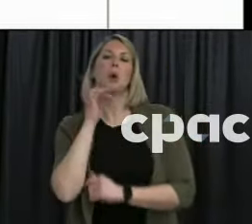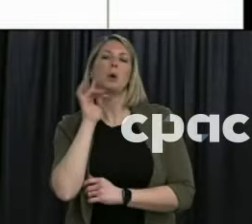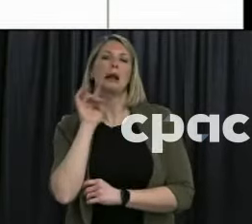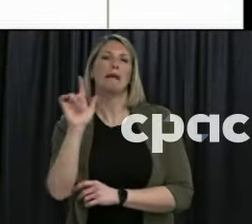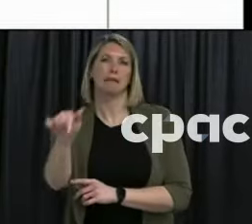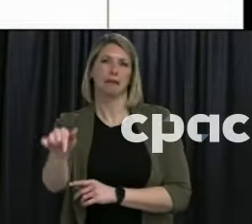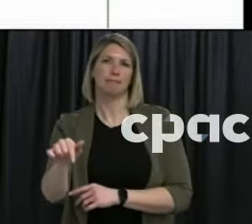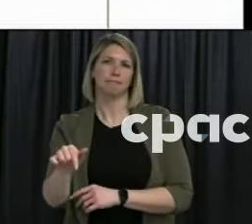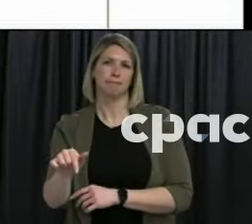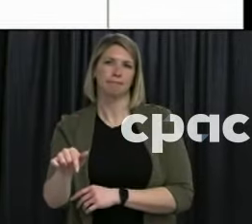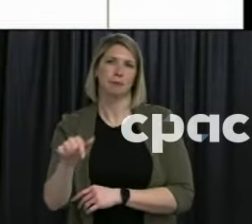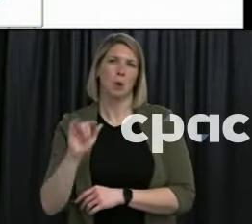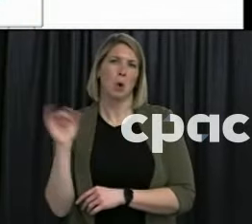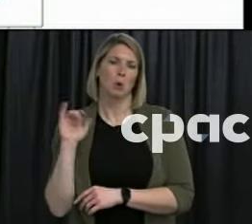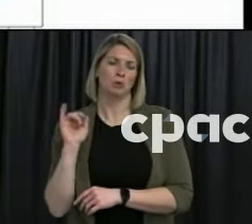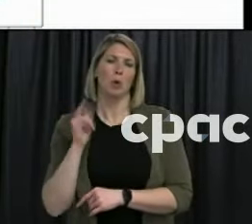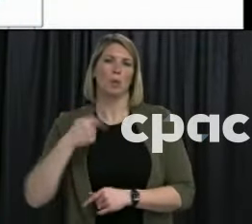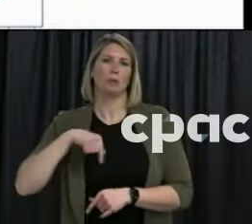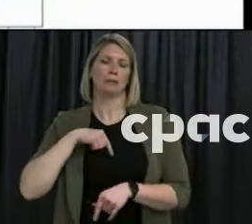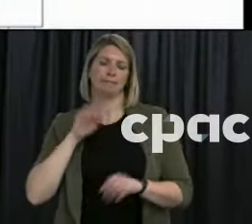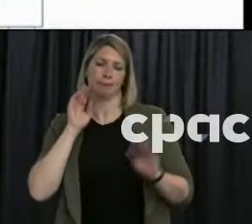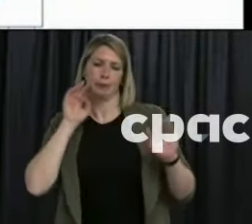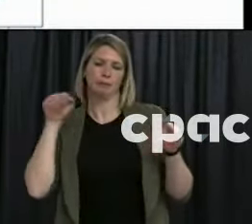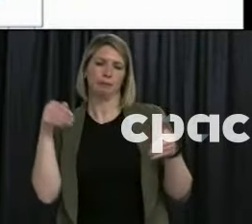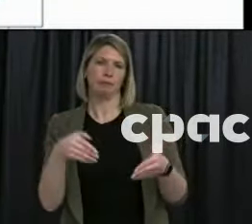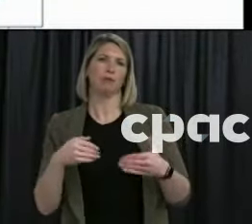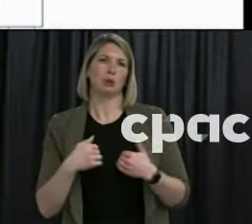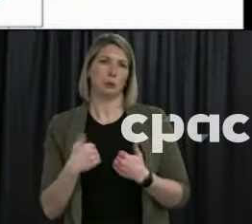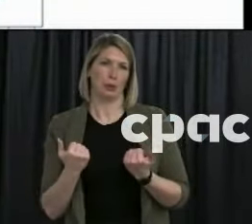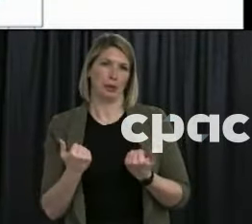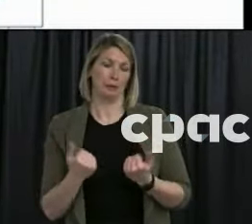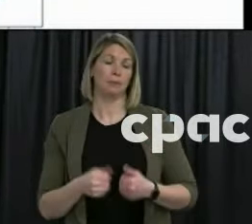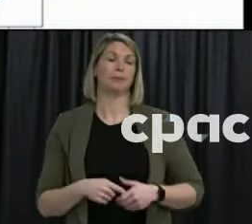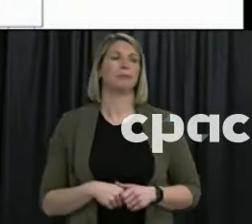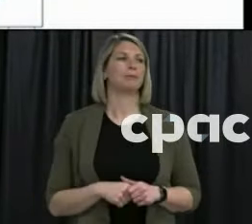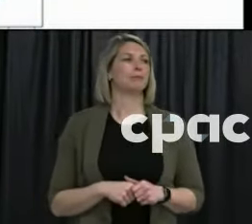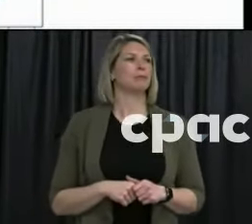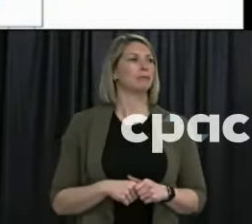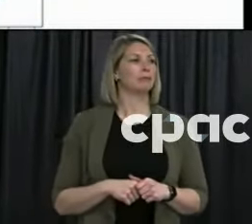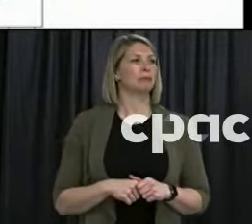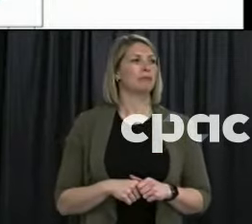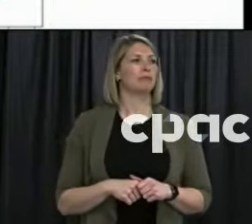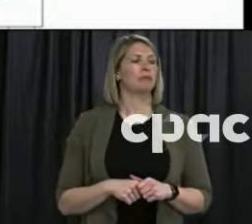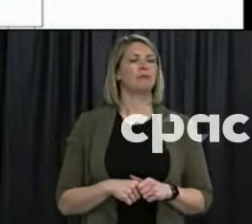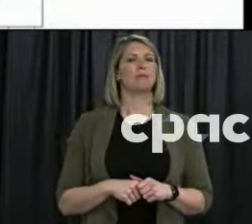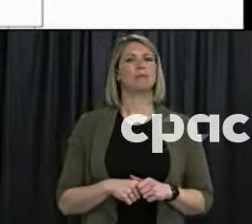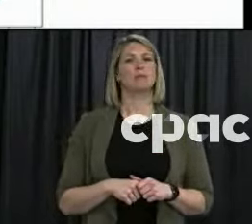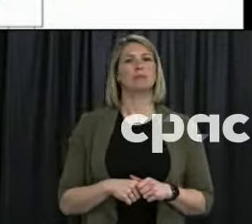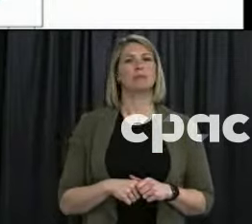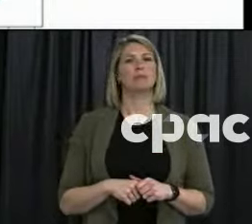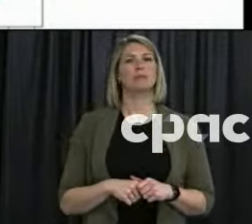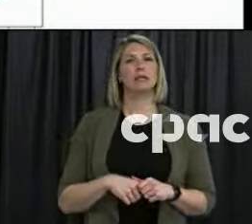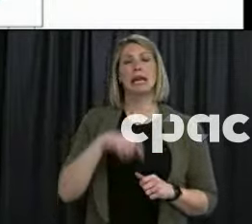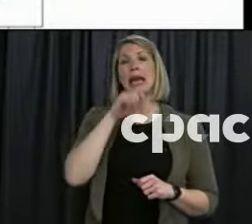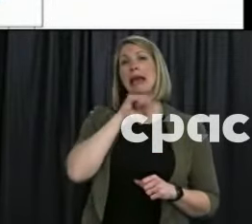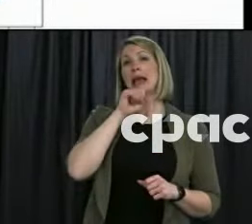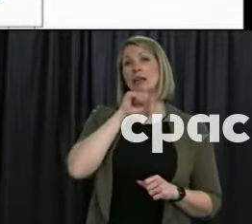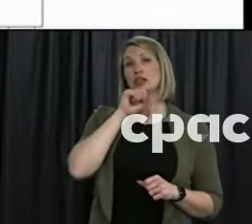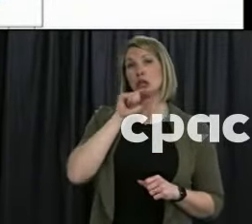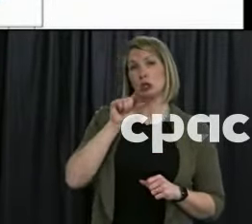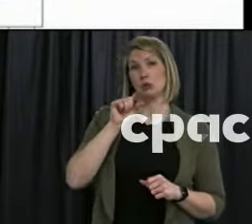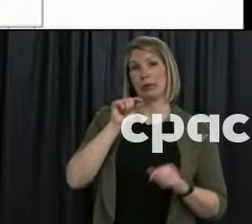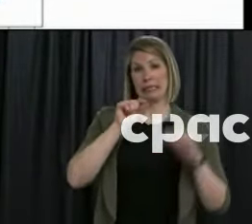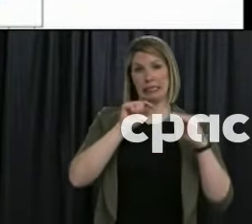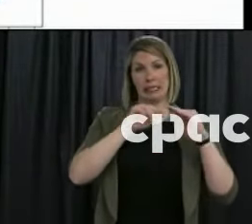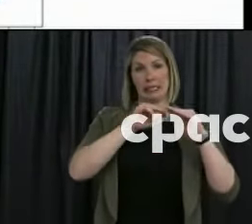most recent outbreak. So the first thing that you see are that those individuals under the age of 20,